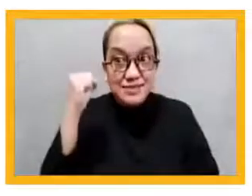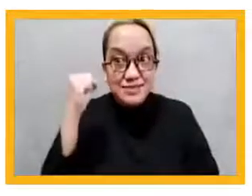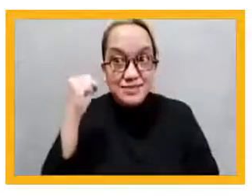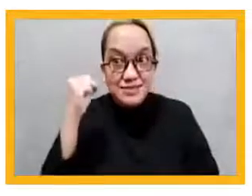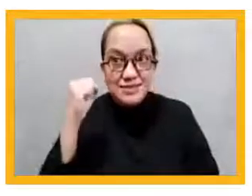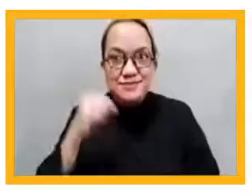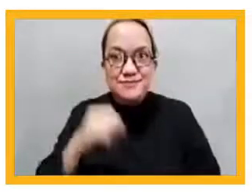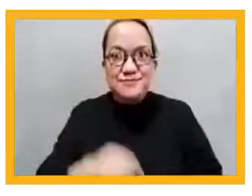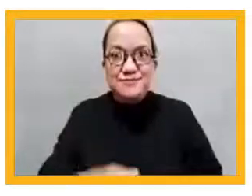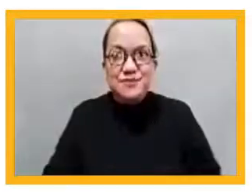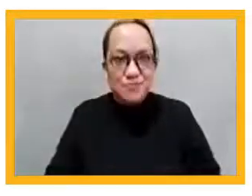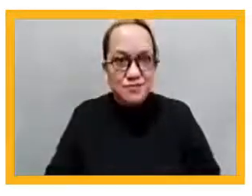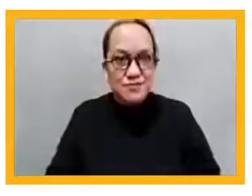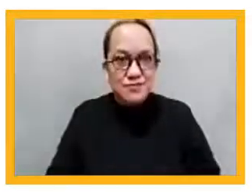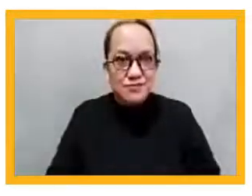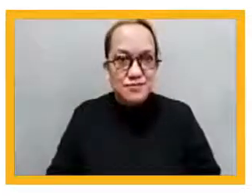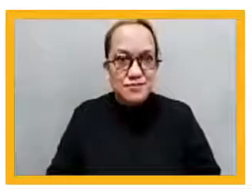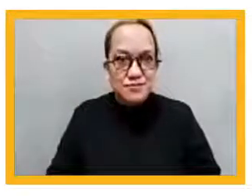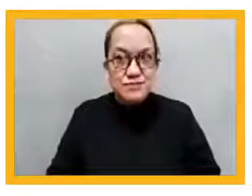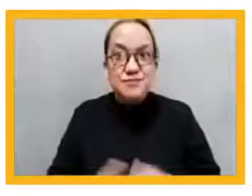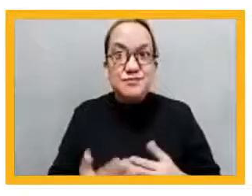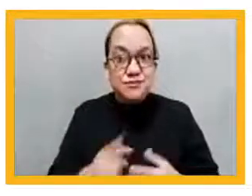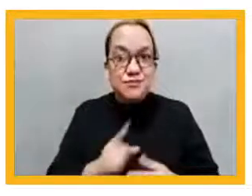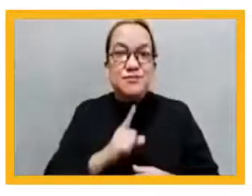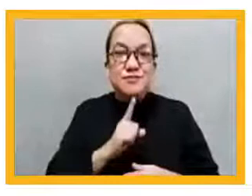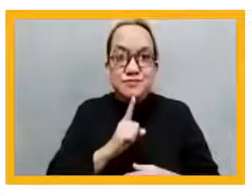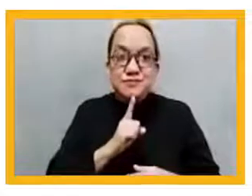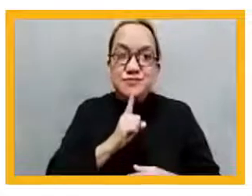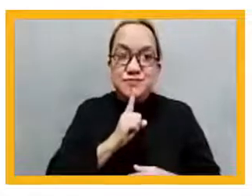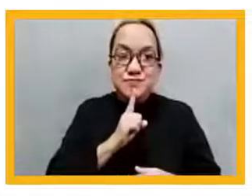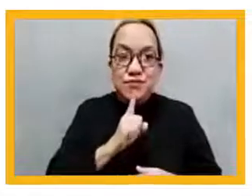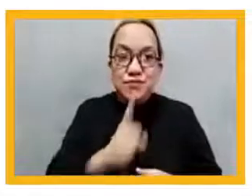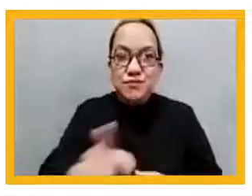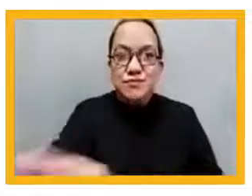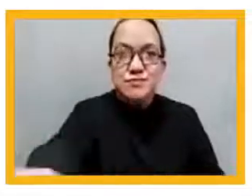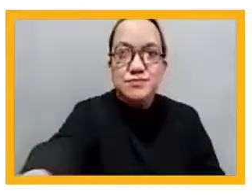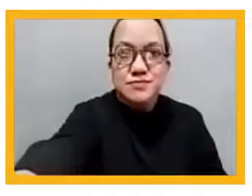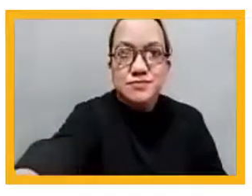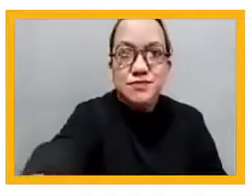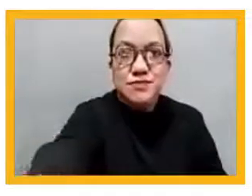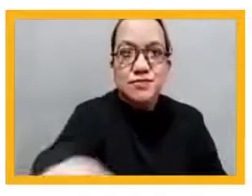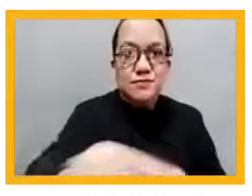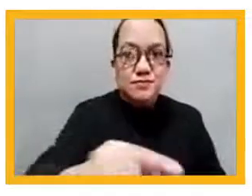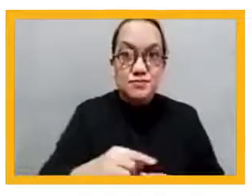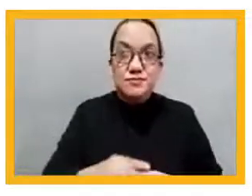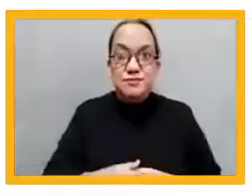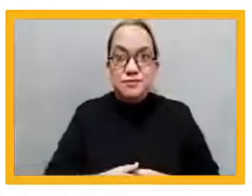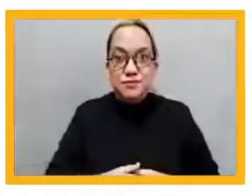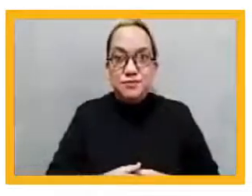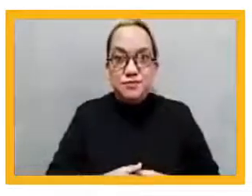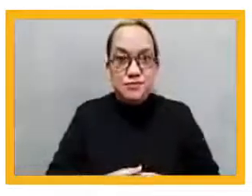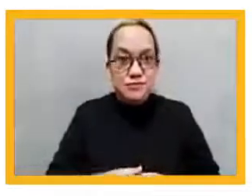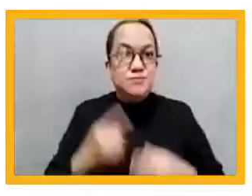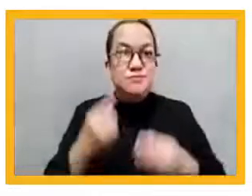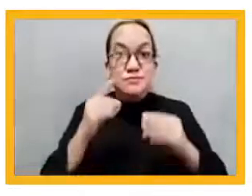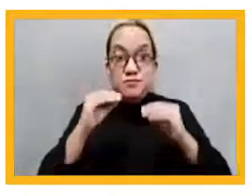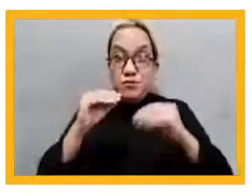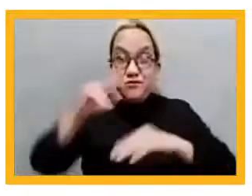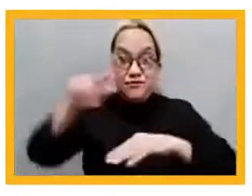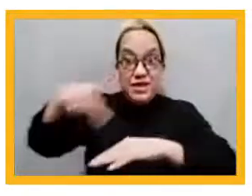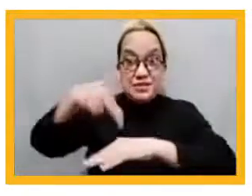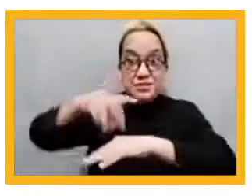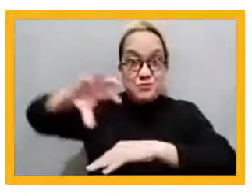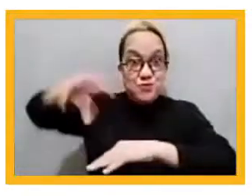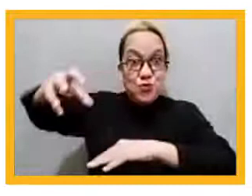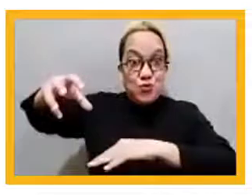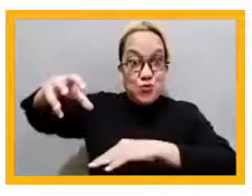of Teach for the Philippines or TFP. TFP was established to better address the broader twin challenges of high-quality teaching and